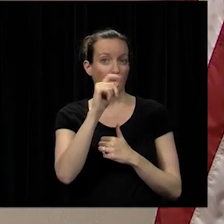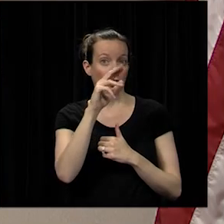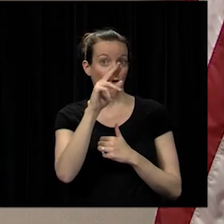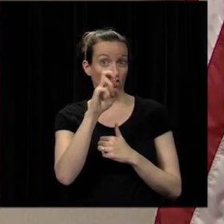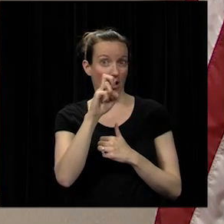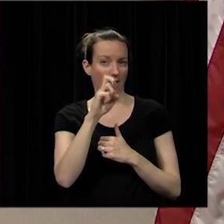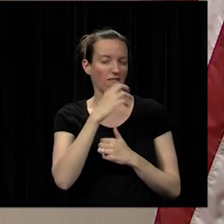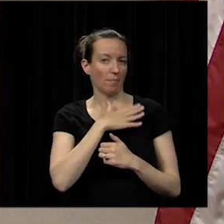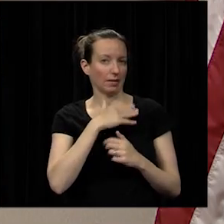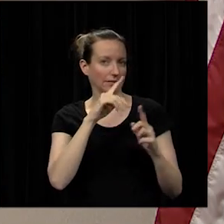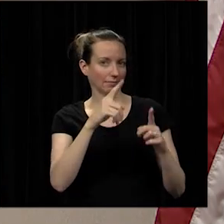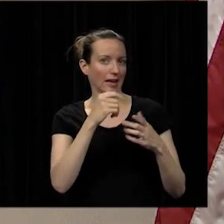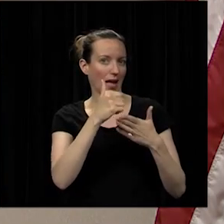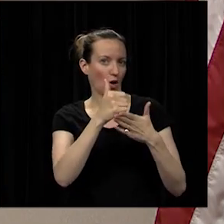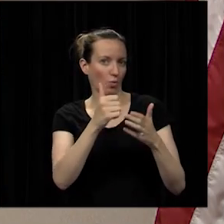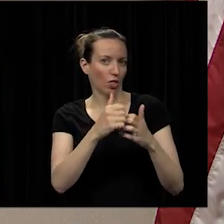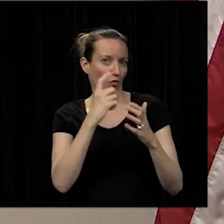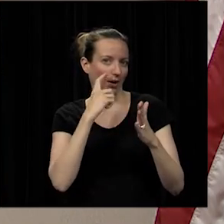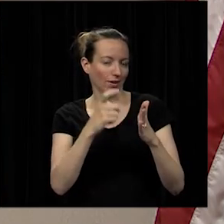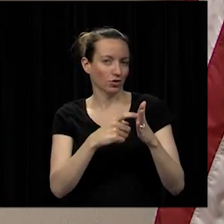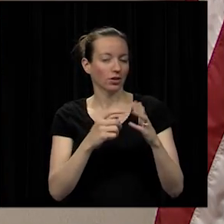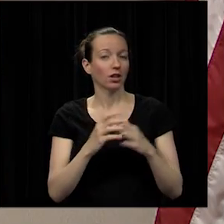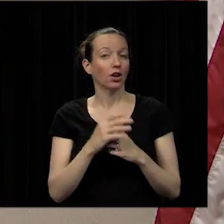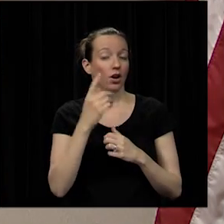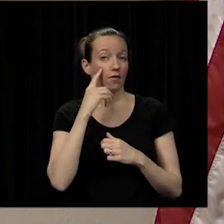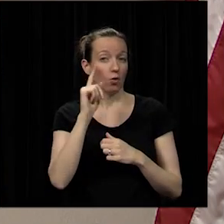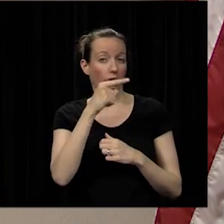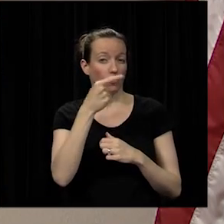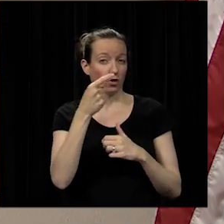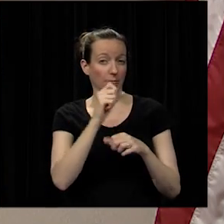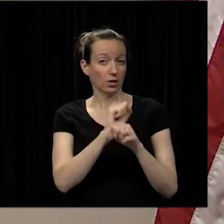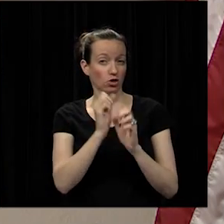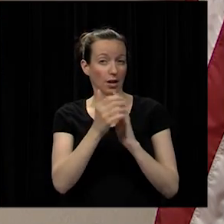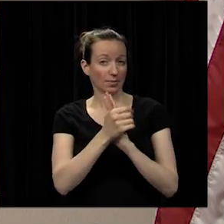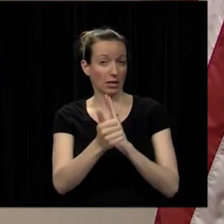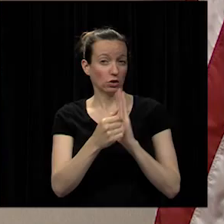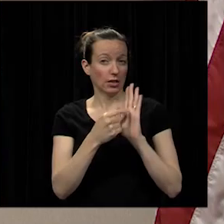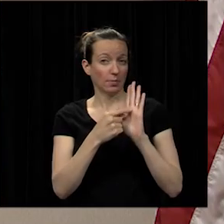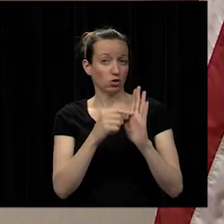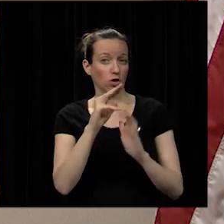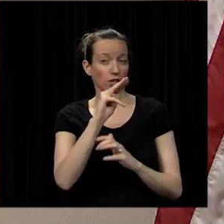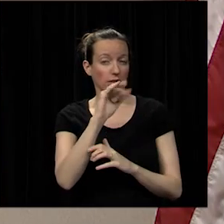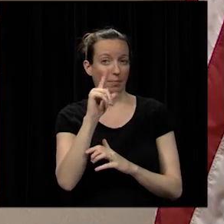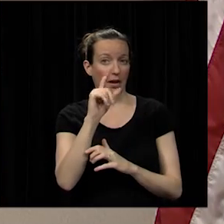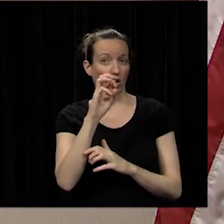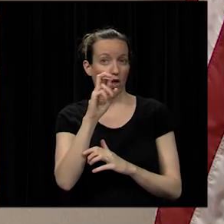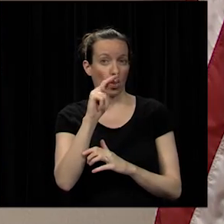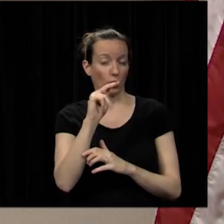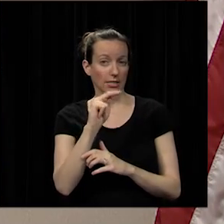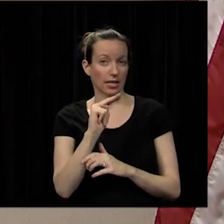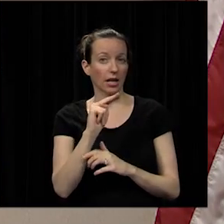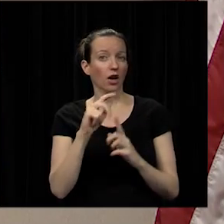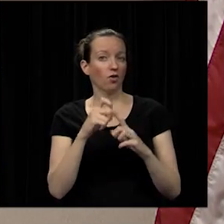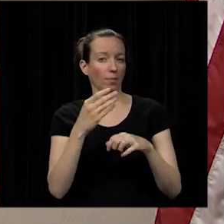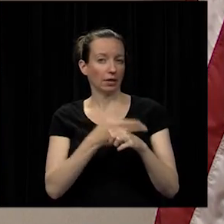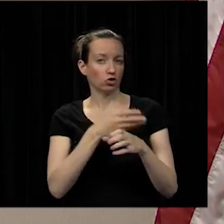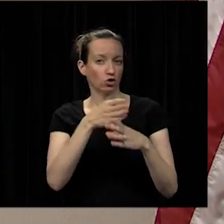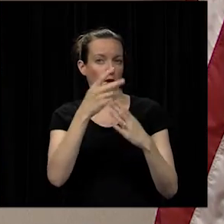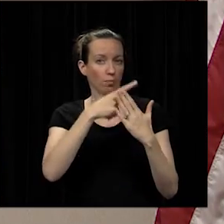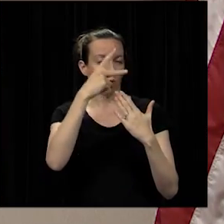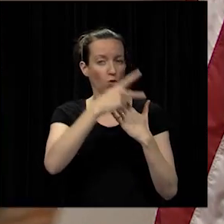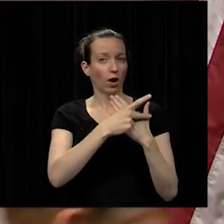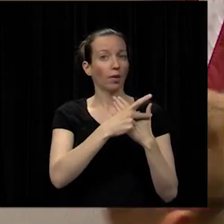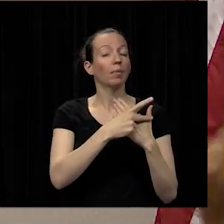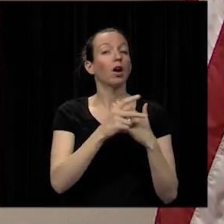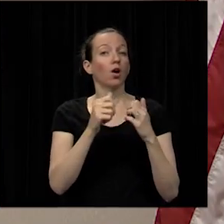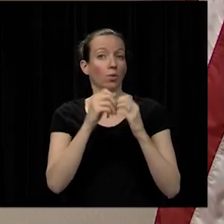recognition for first place job skill demonstration michael owenson from the construction trades program along with his